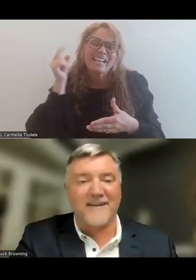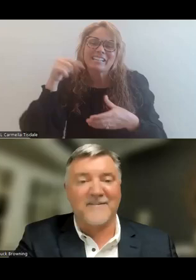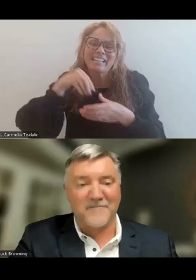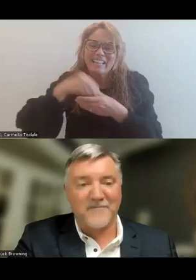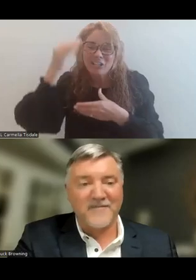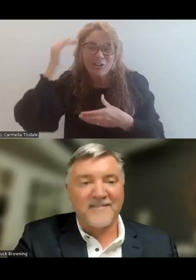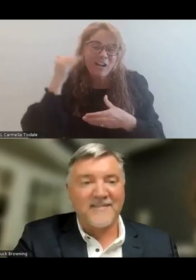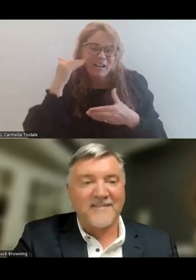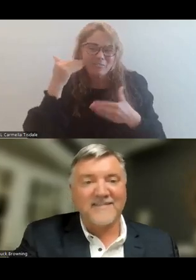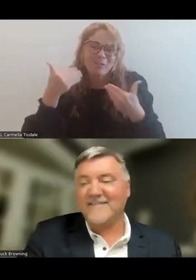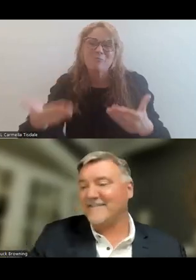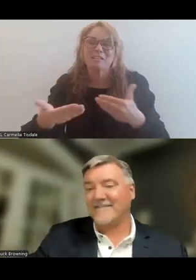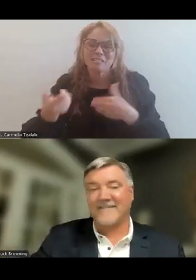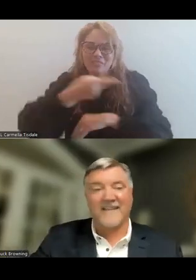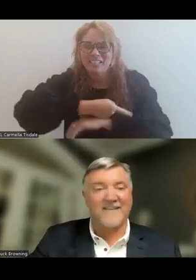for the rest of the day.